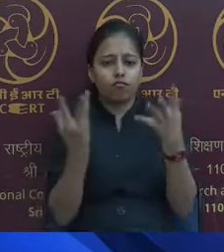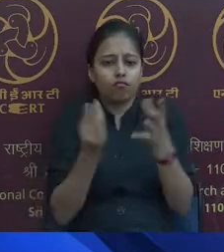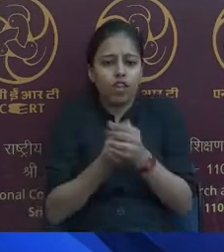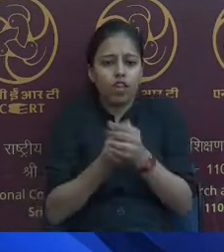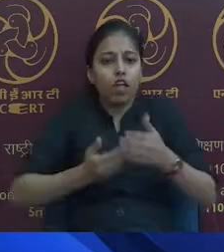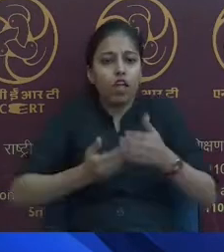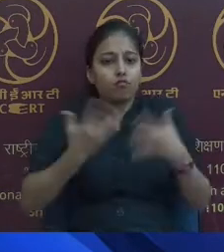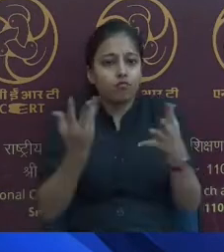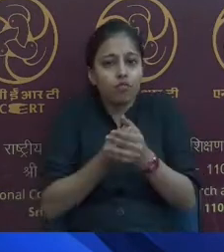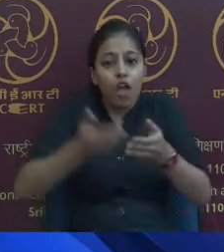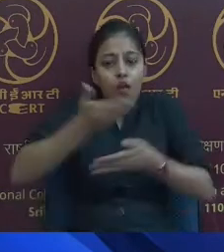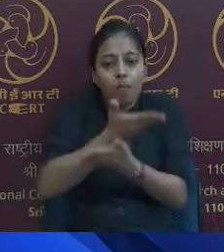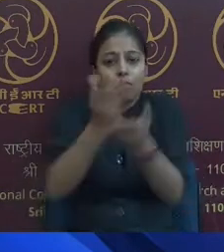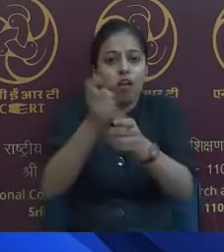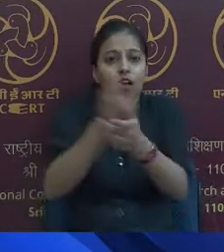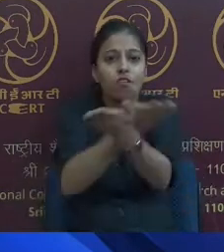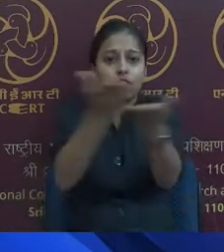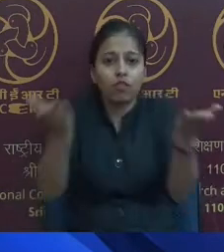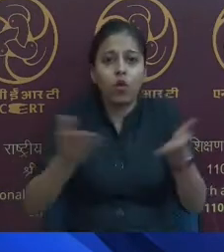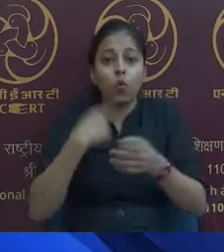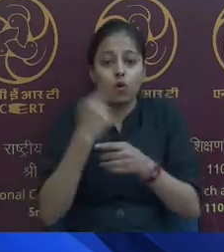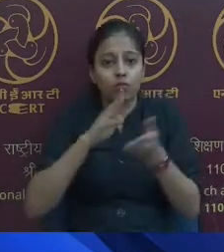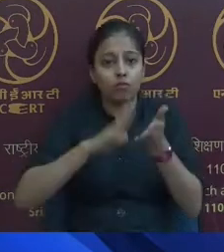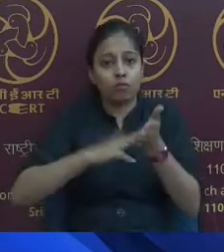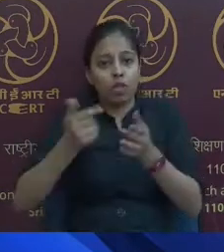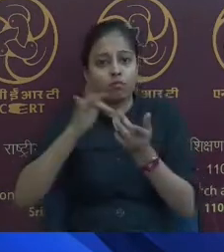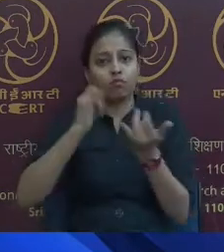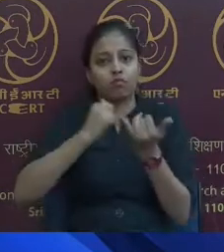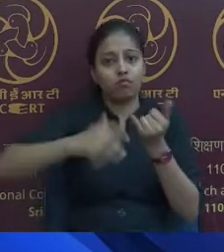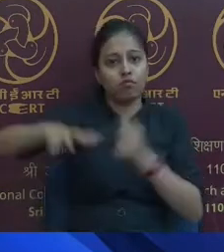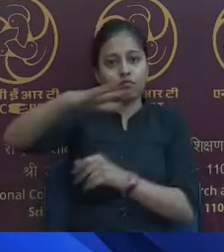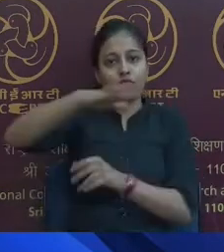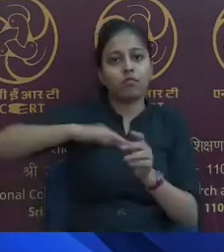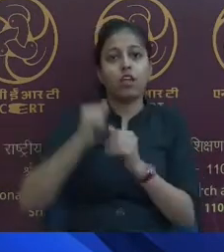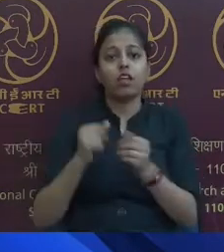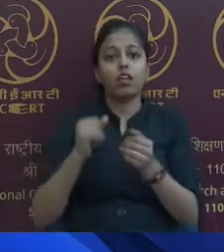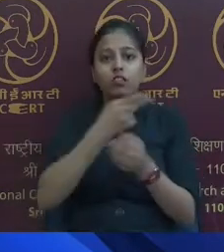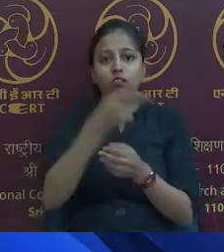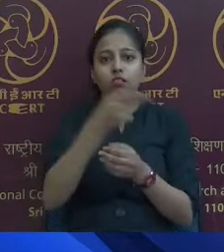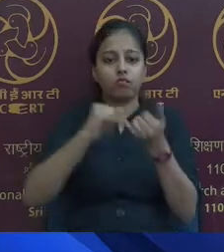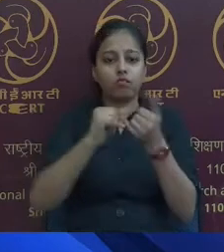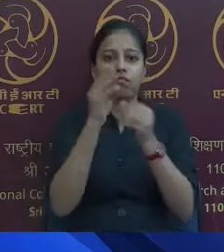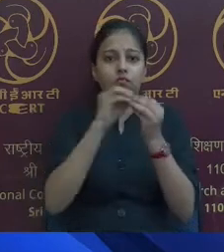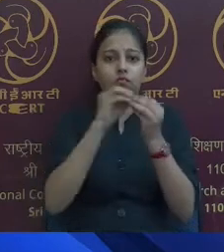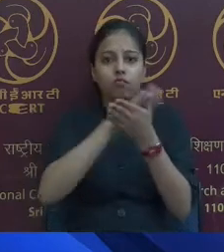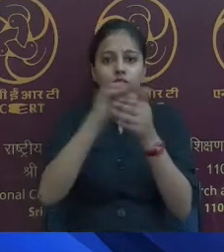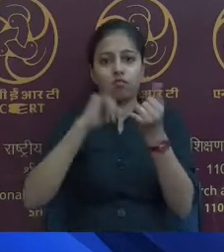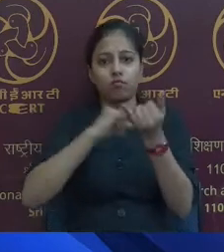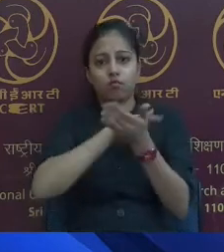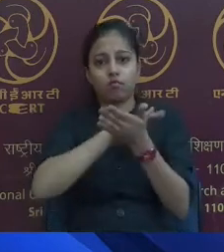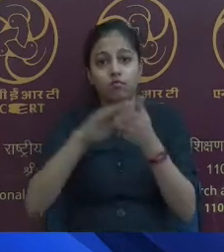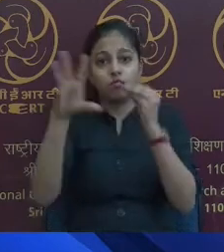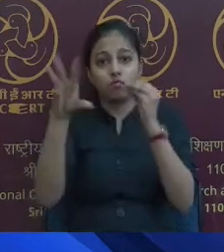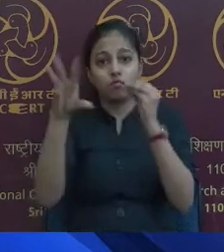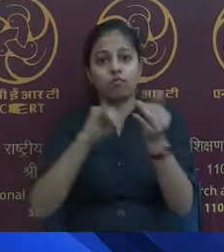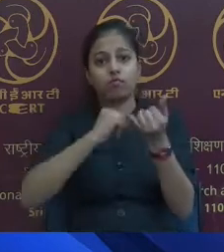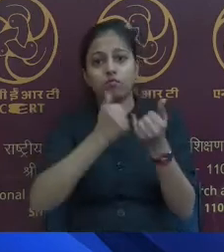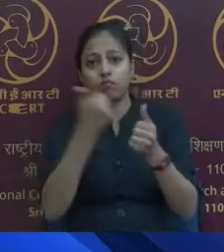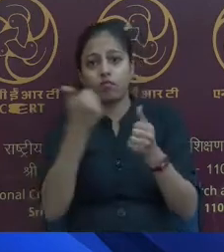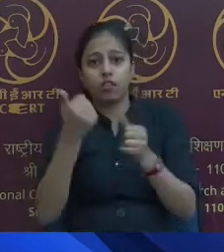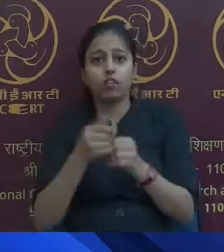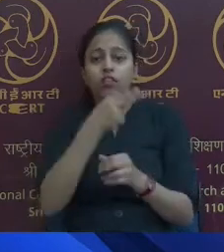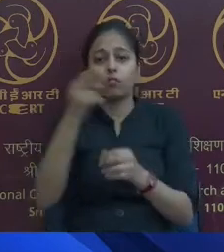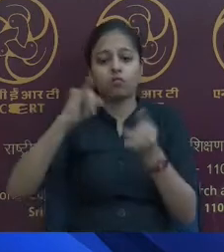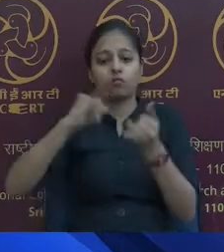pleasure of having with us the Honorable Minister of State, Shri Subhash Sarkarji, Additional Secretary, Shri Santosh